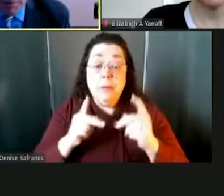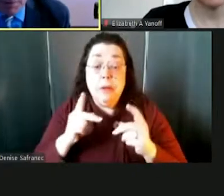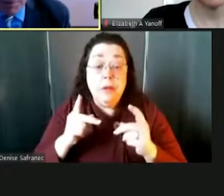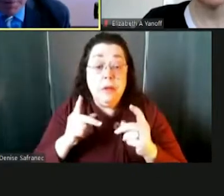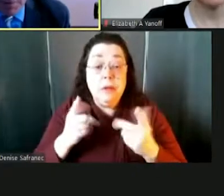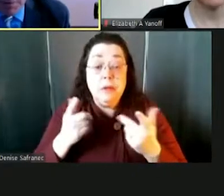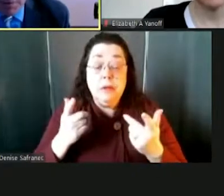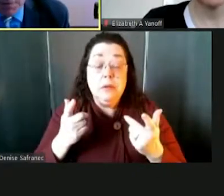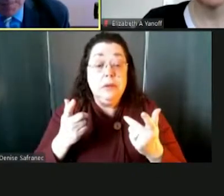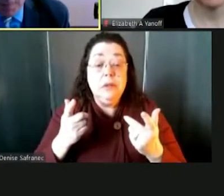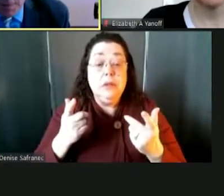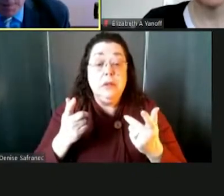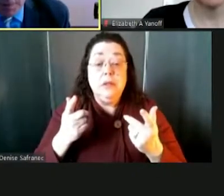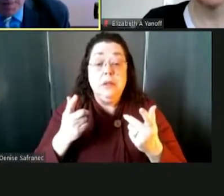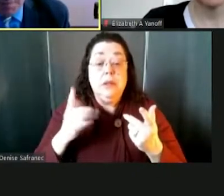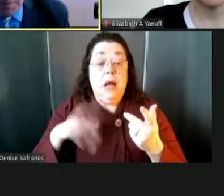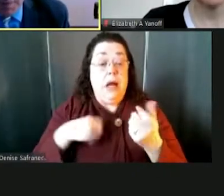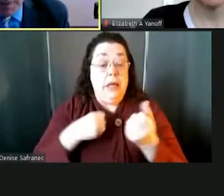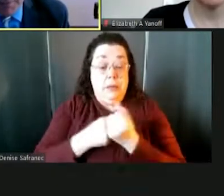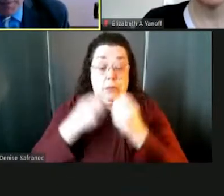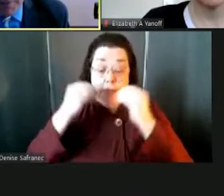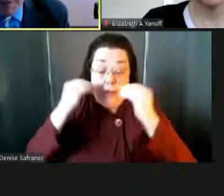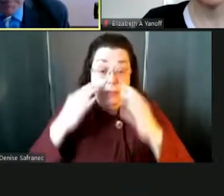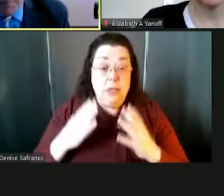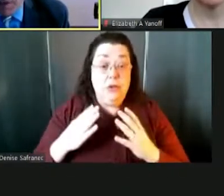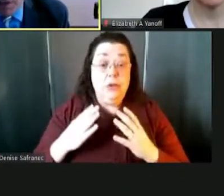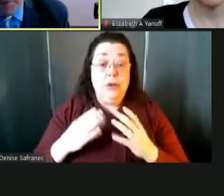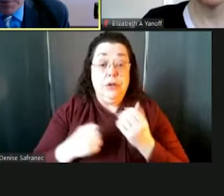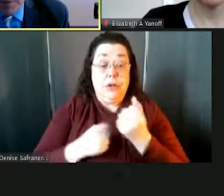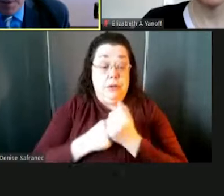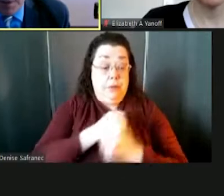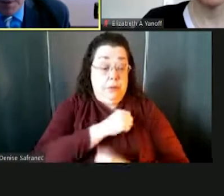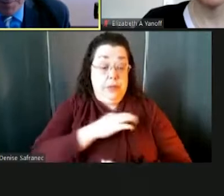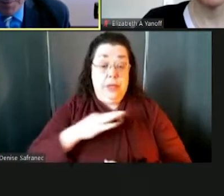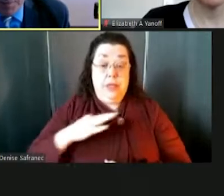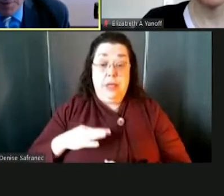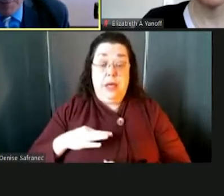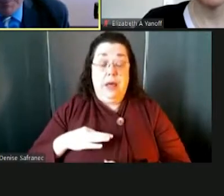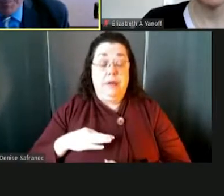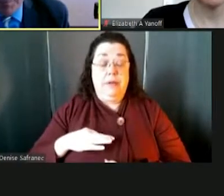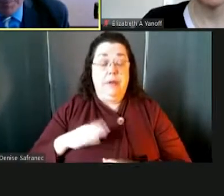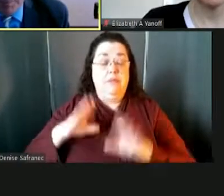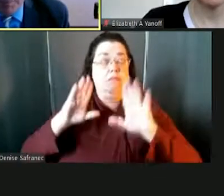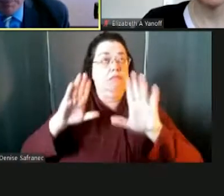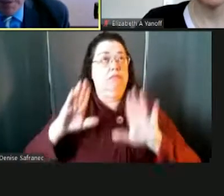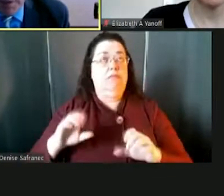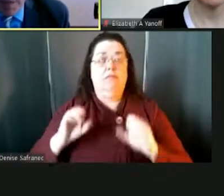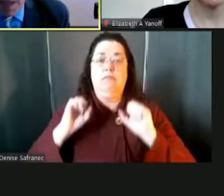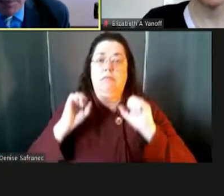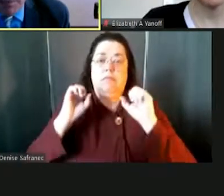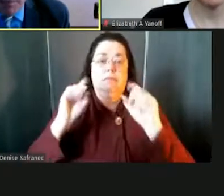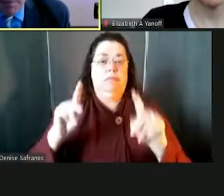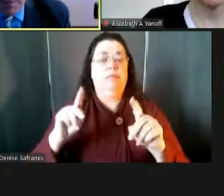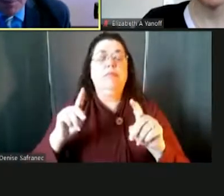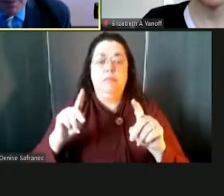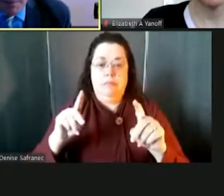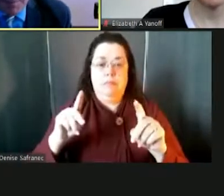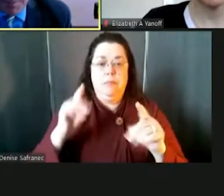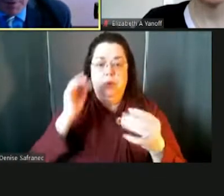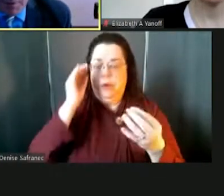the children in terms of our teachers and our support staff. So I think it's a remarkable opportunity for people to re-examine